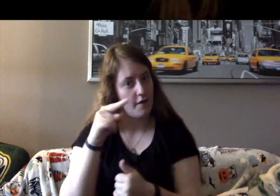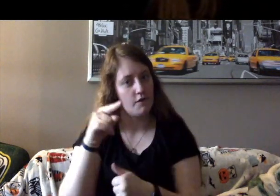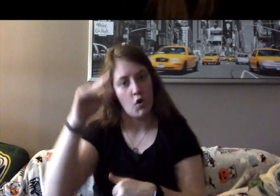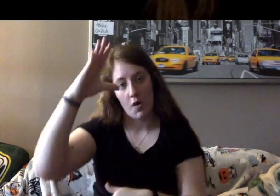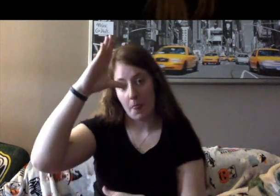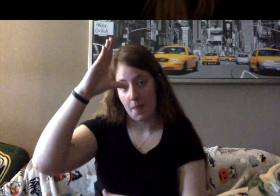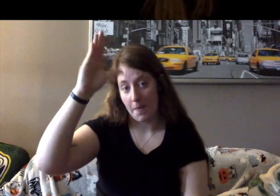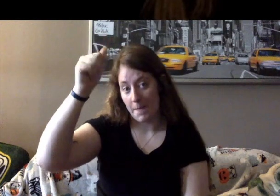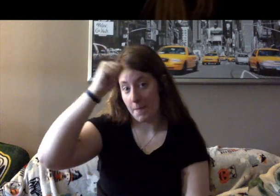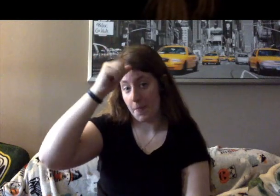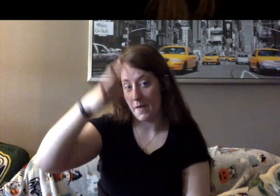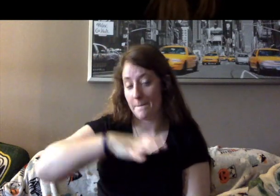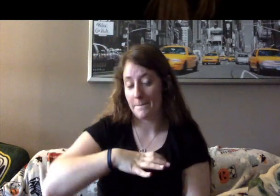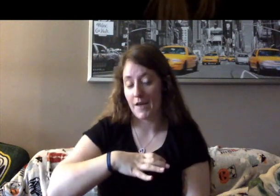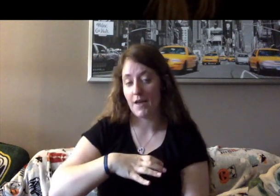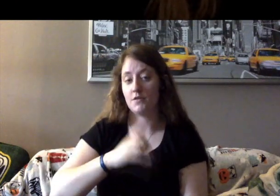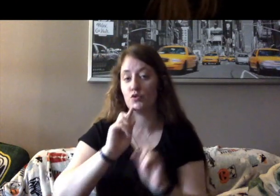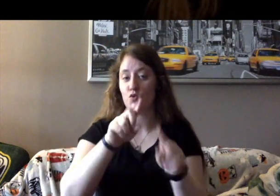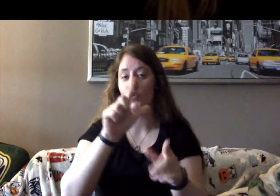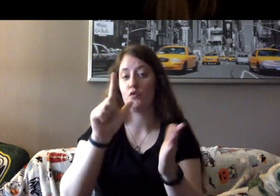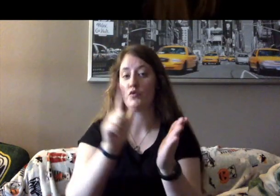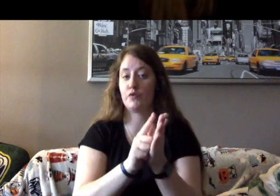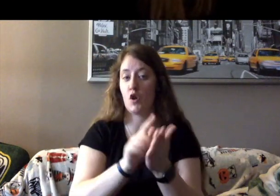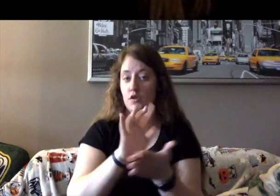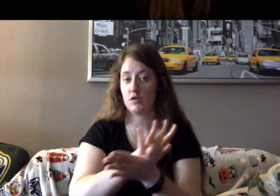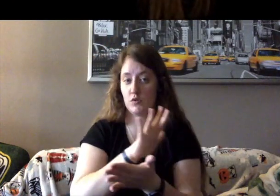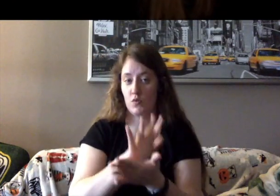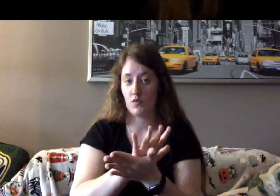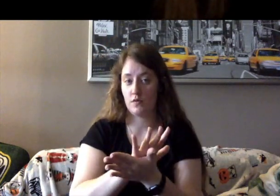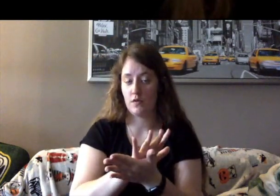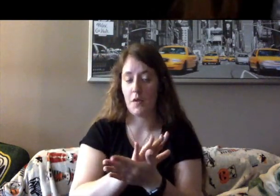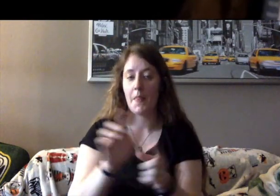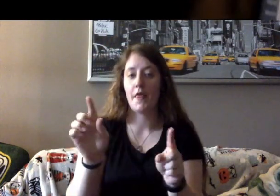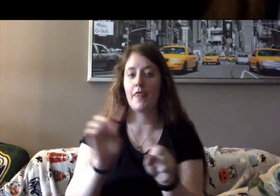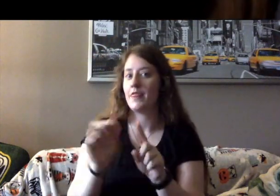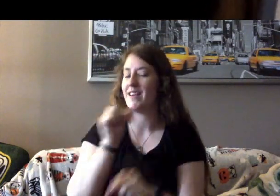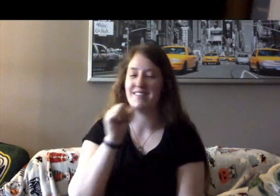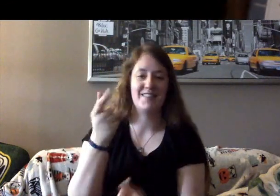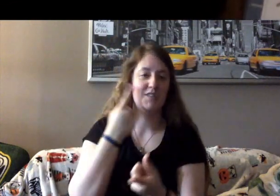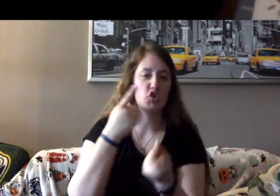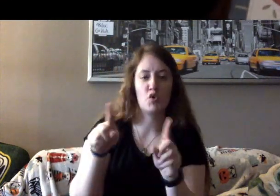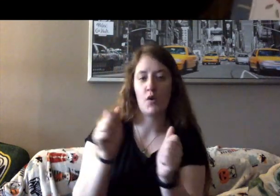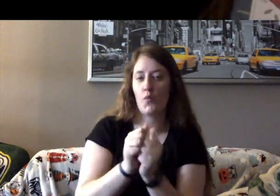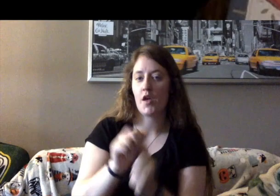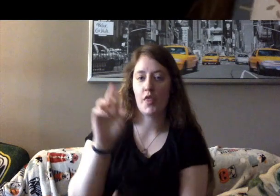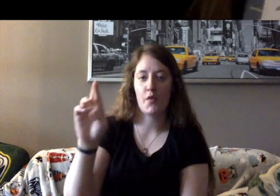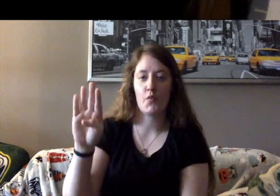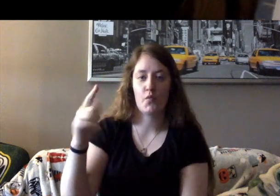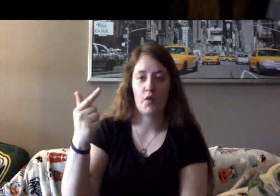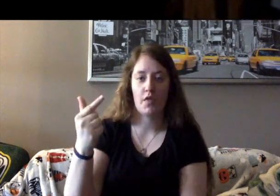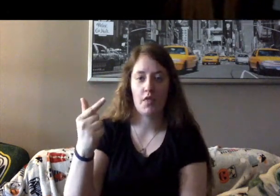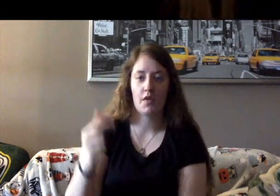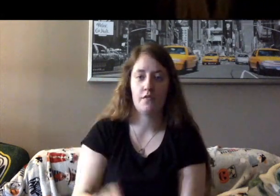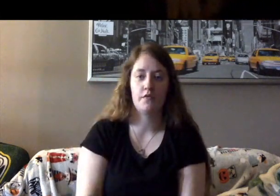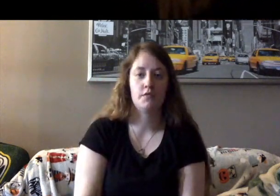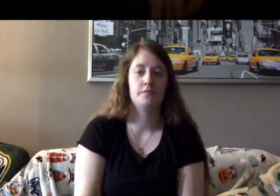think Ruth should go. A lady lawyer? People disapproved.